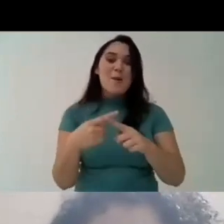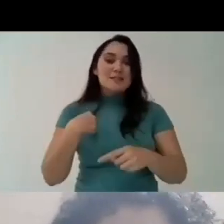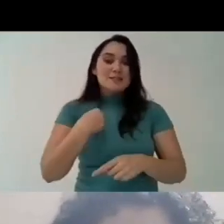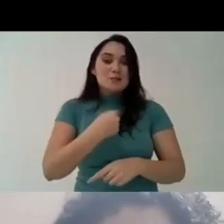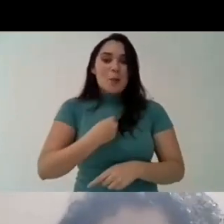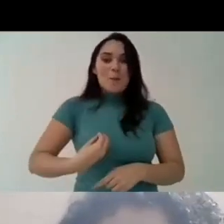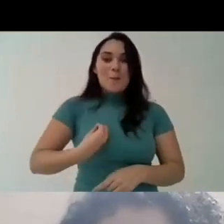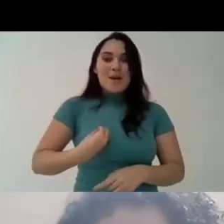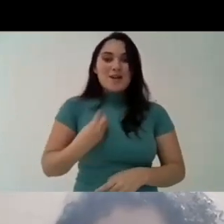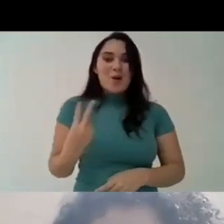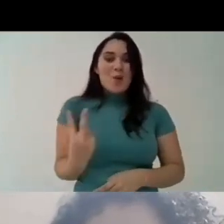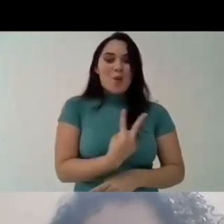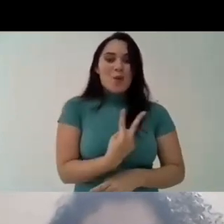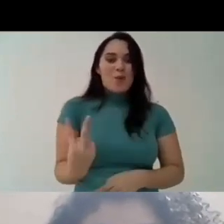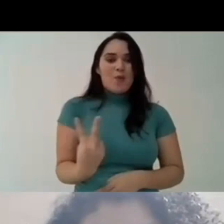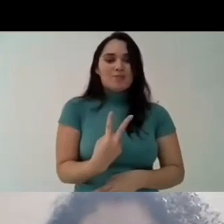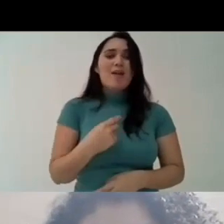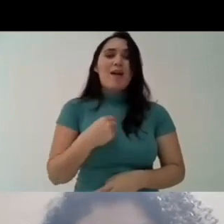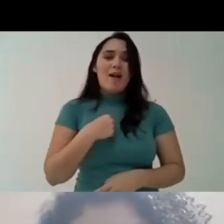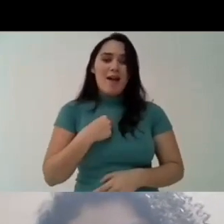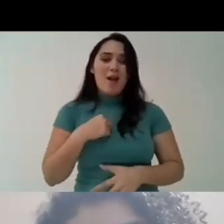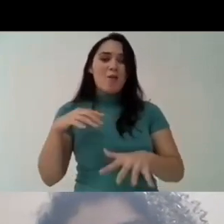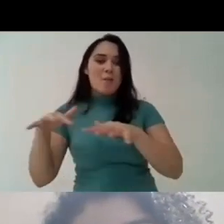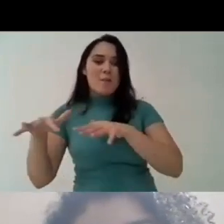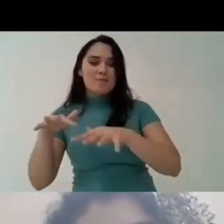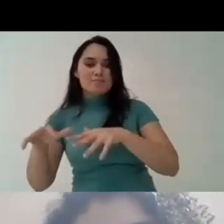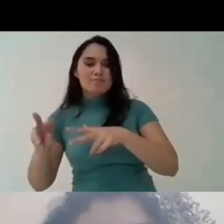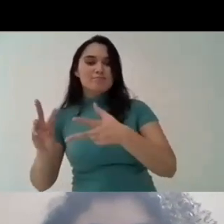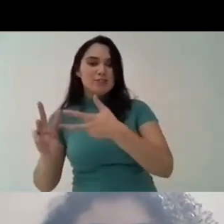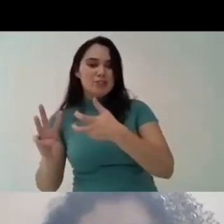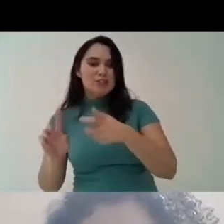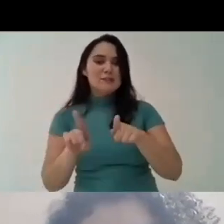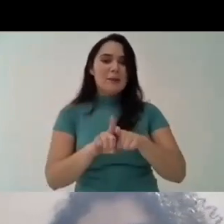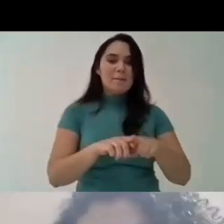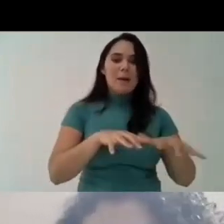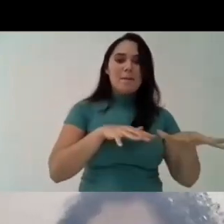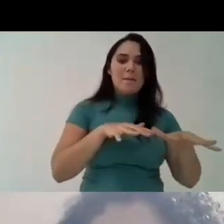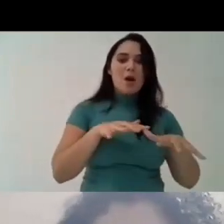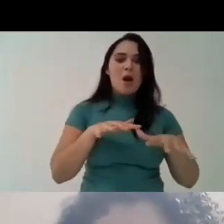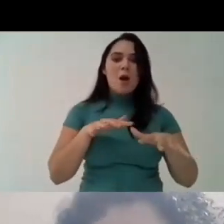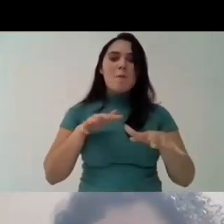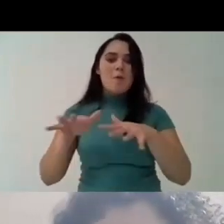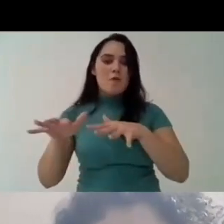the student movement movement movement but we see ourselves as being